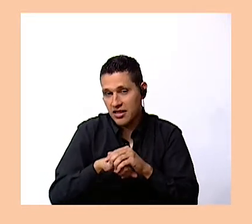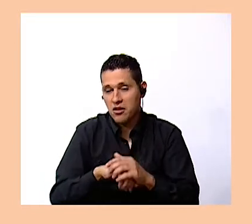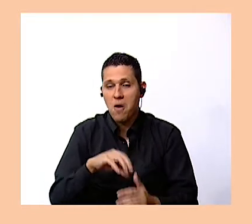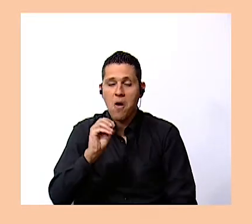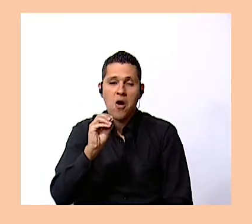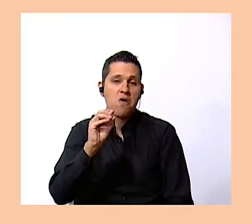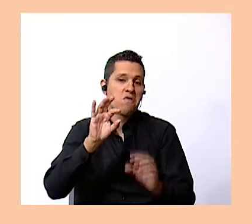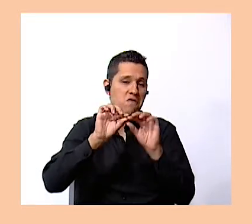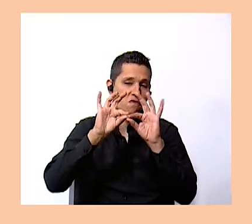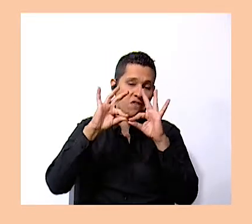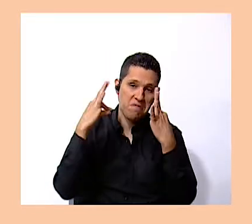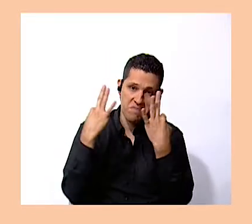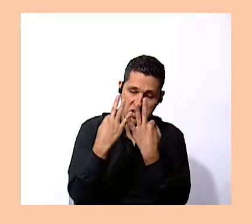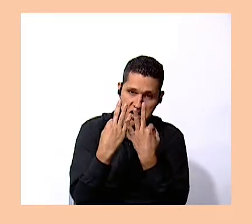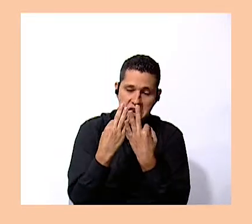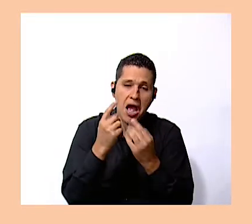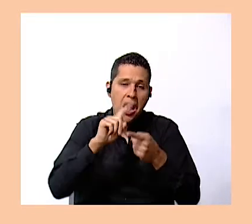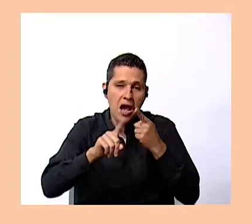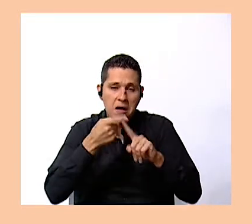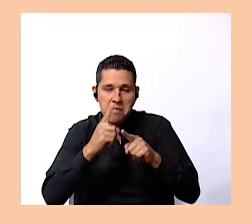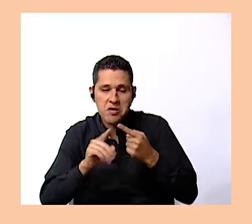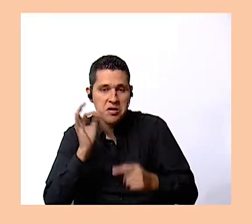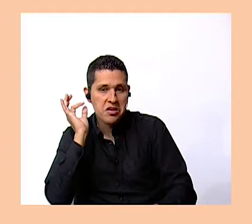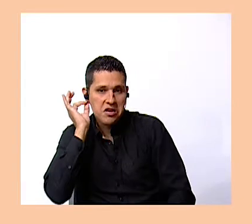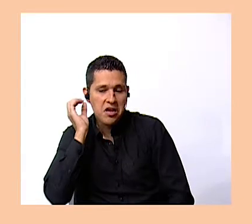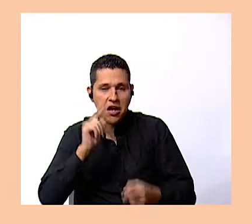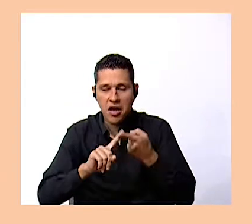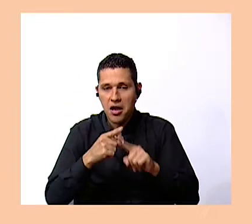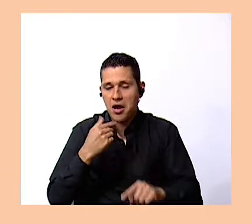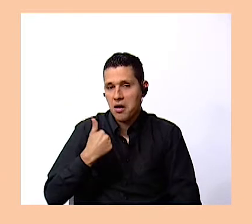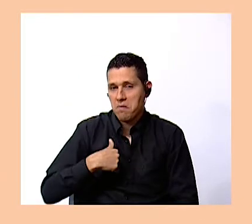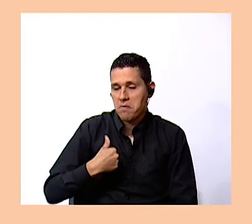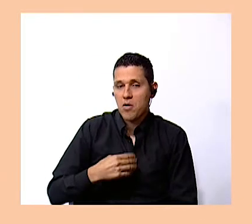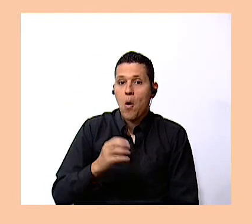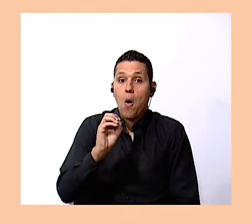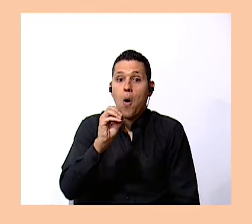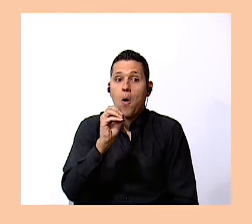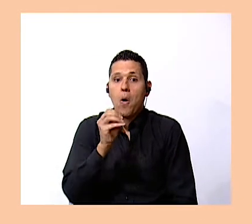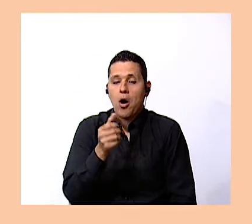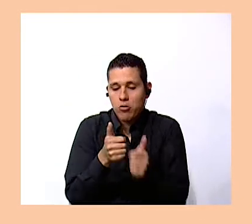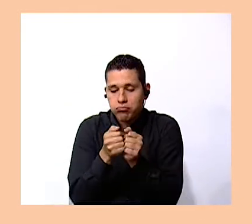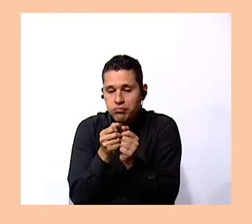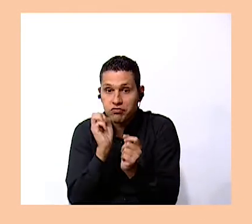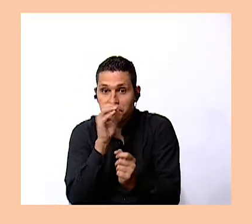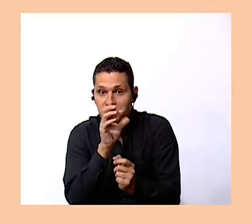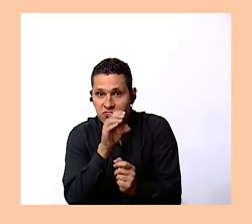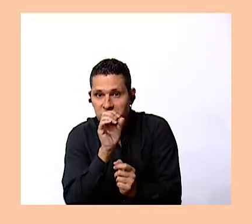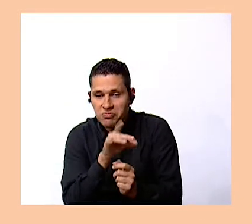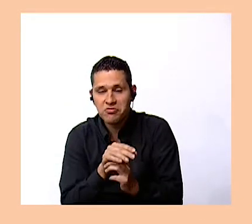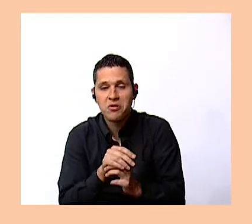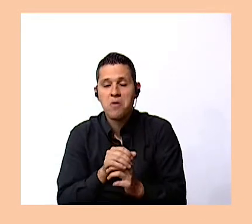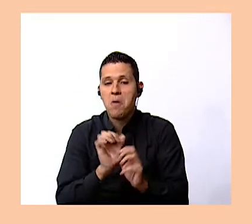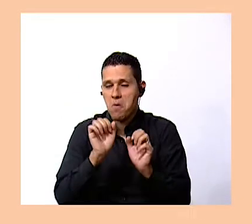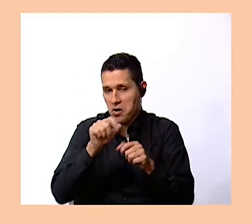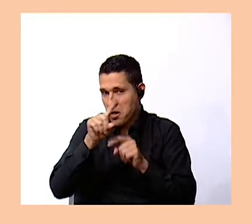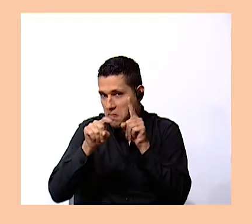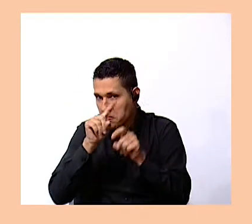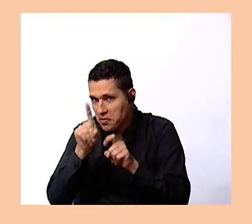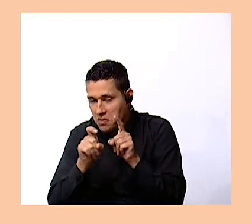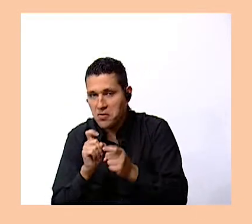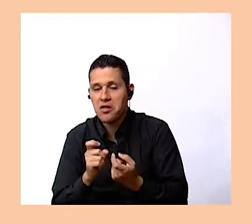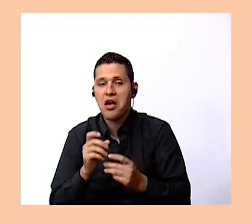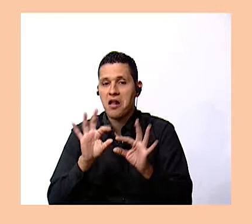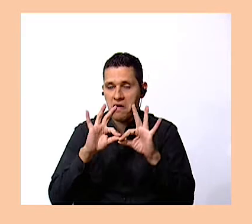familiares amigos o amigas pueden enviarse mensajes de texto you can ask your teachers your your